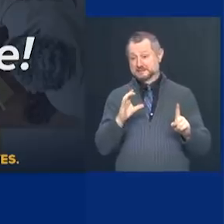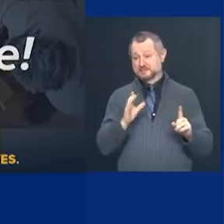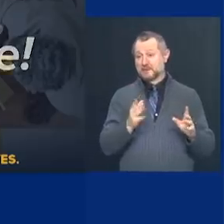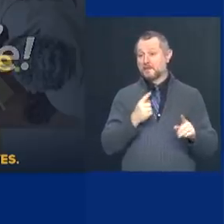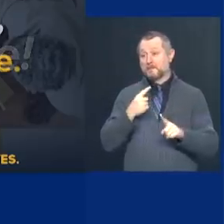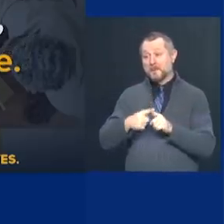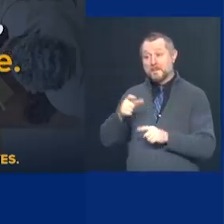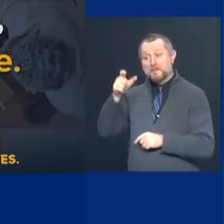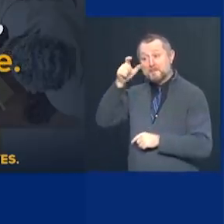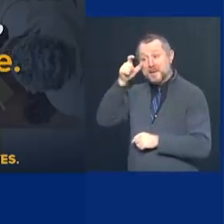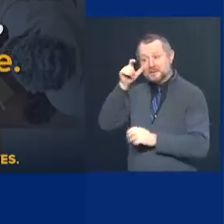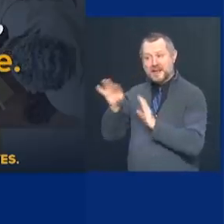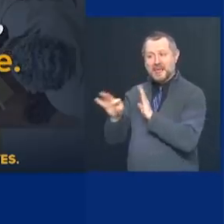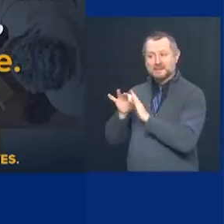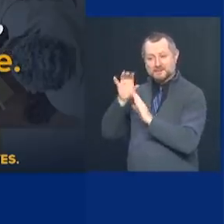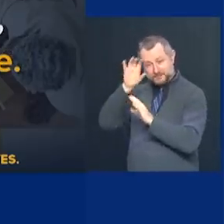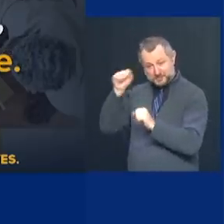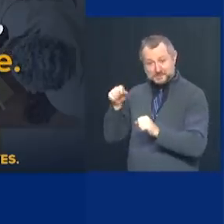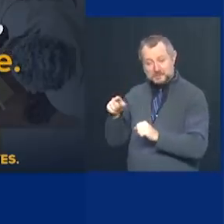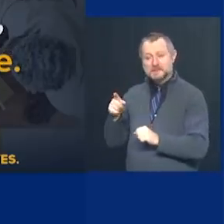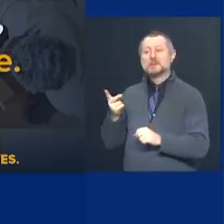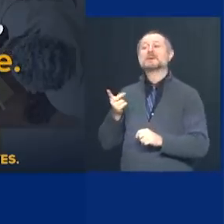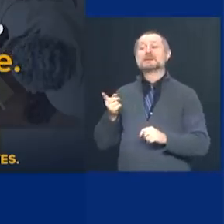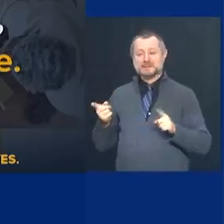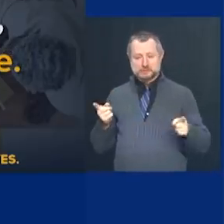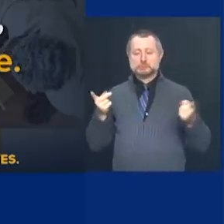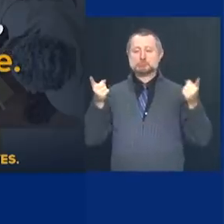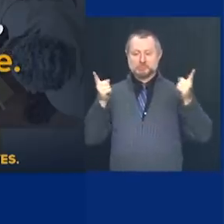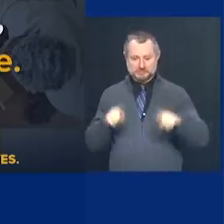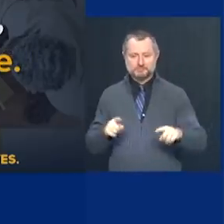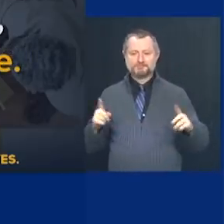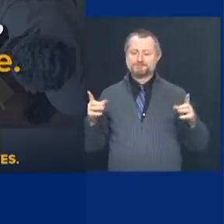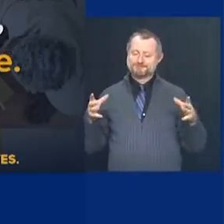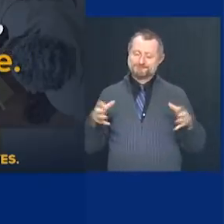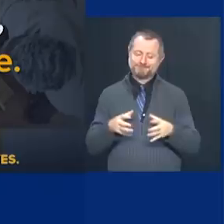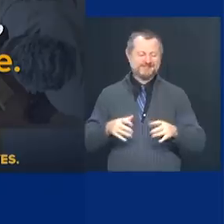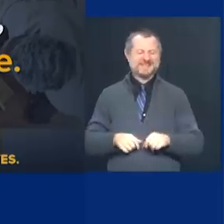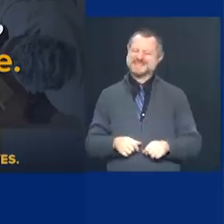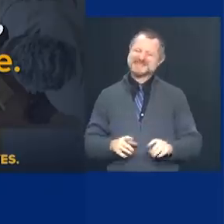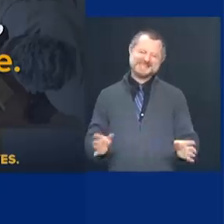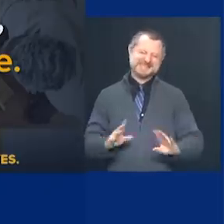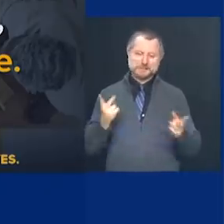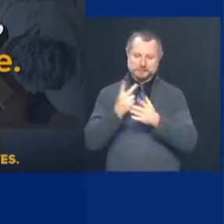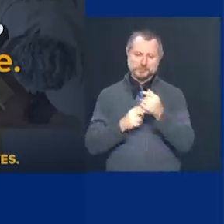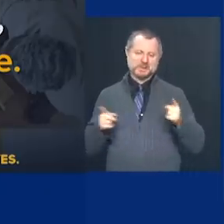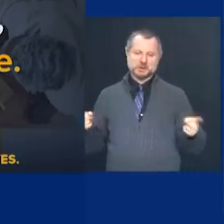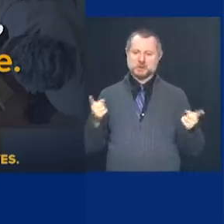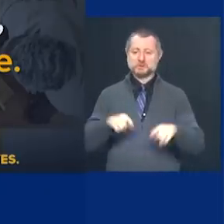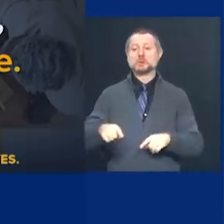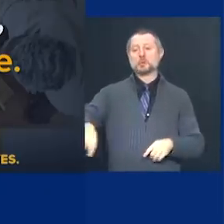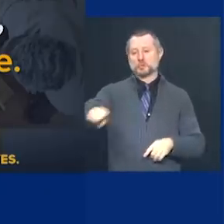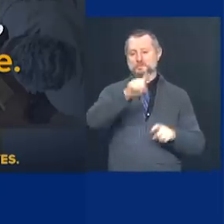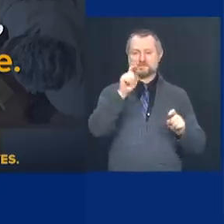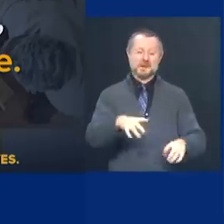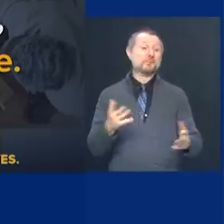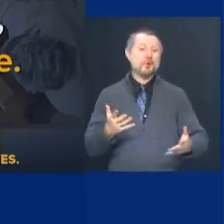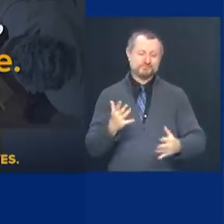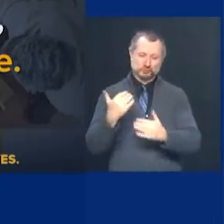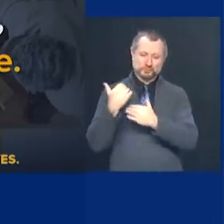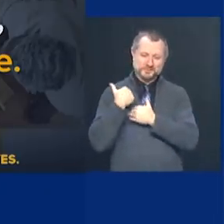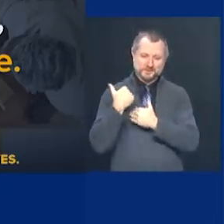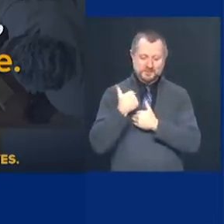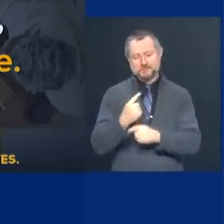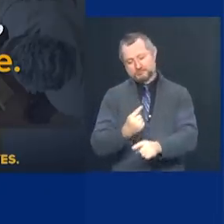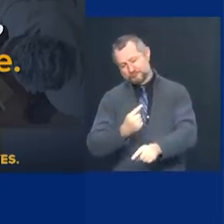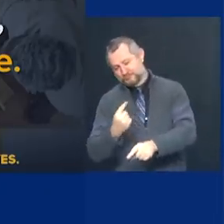all agree on the small gathering guidance, but it's about personal responsibility and community concern. And I'm telling you,